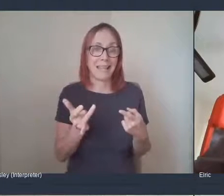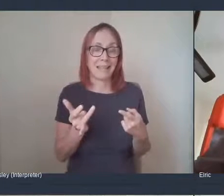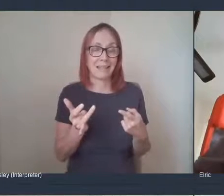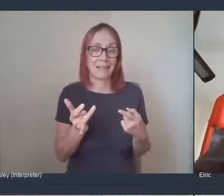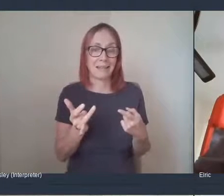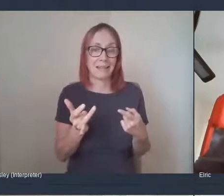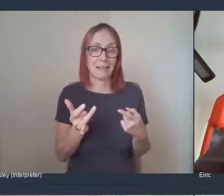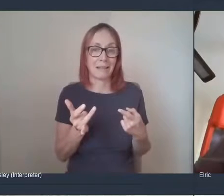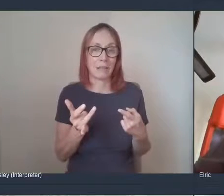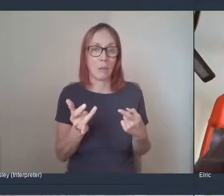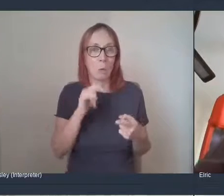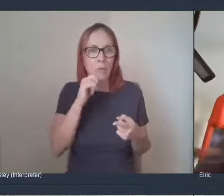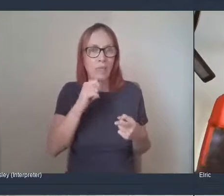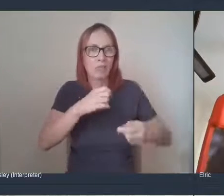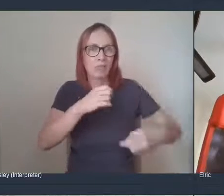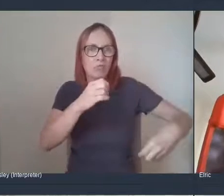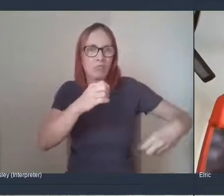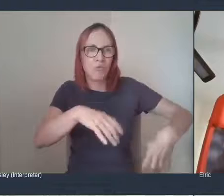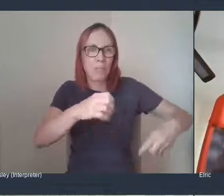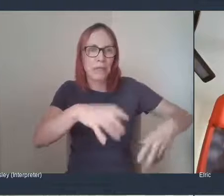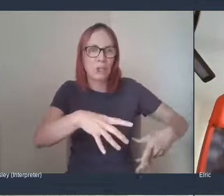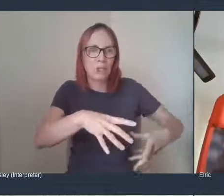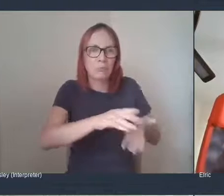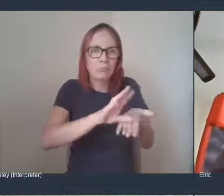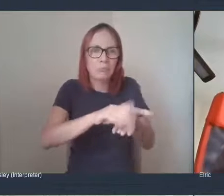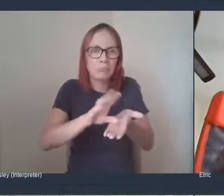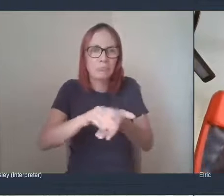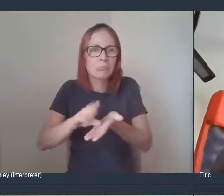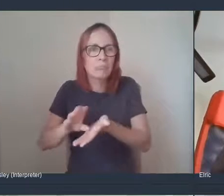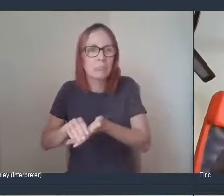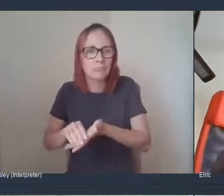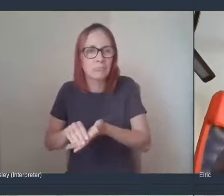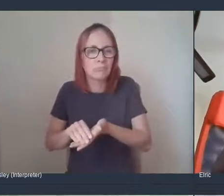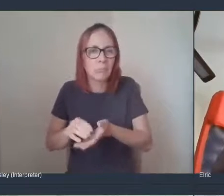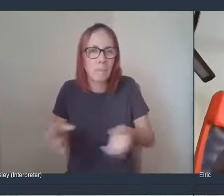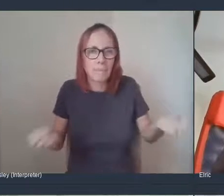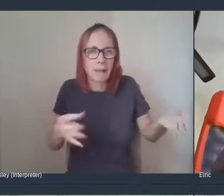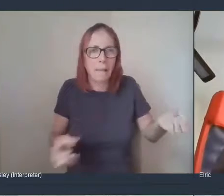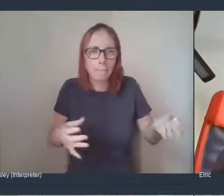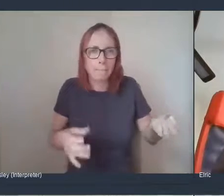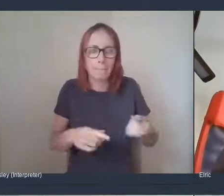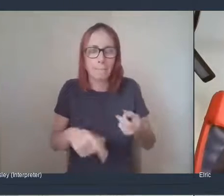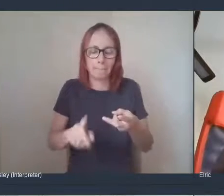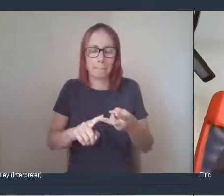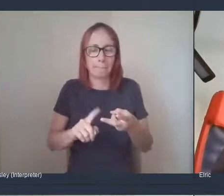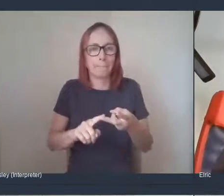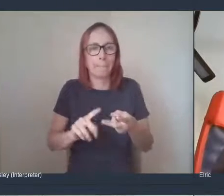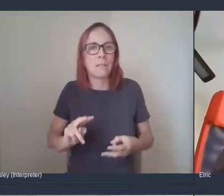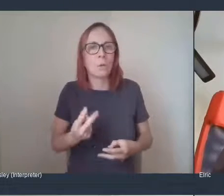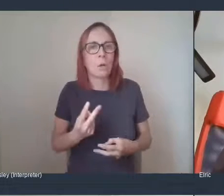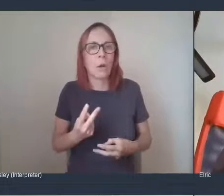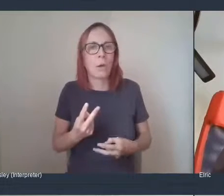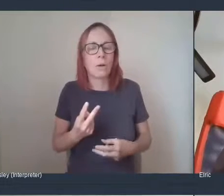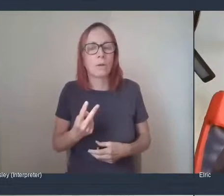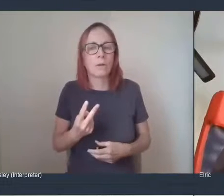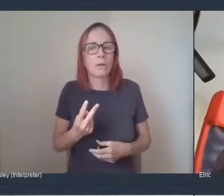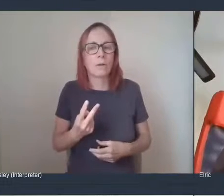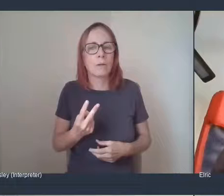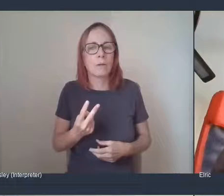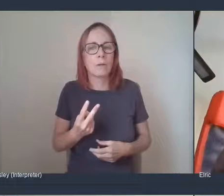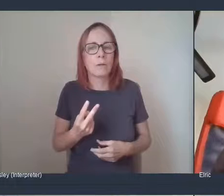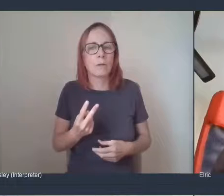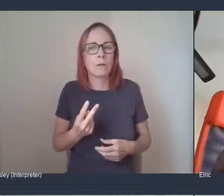Letterpicker Brigade from Dysa. And at 2pm we have Brian